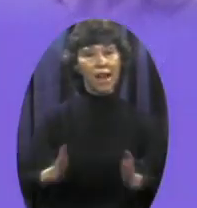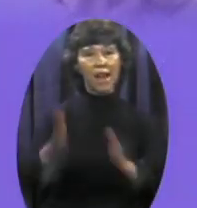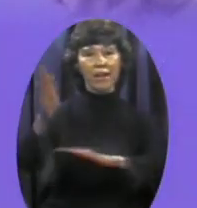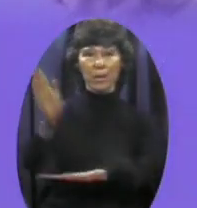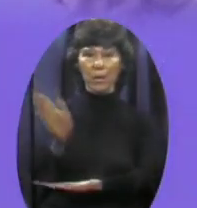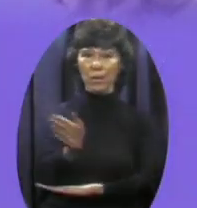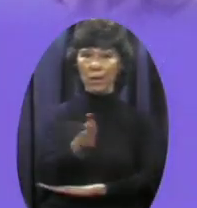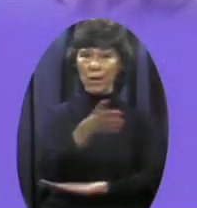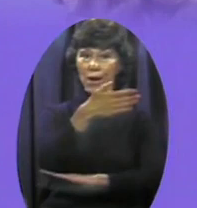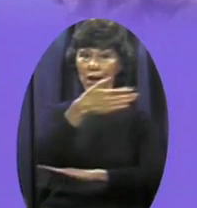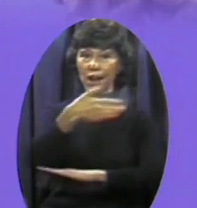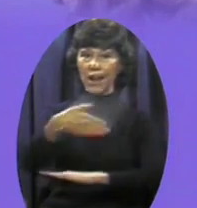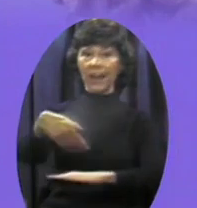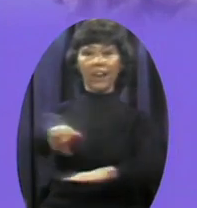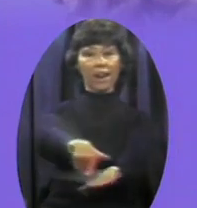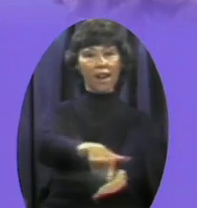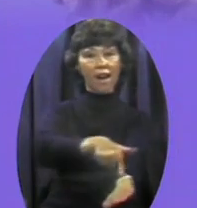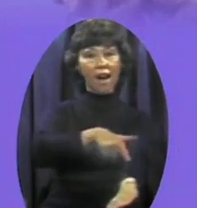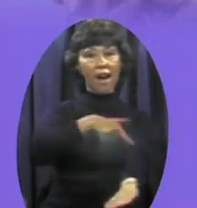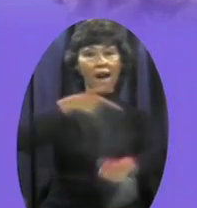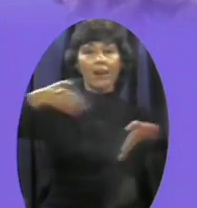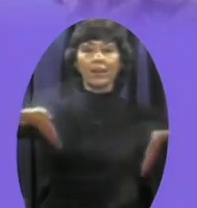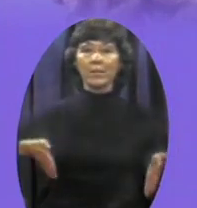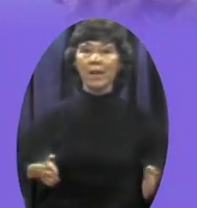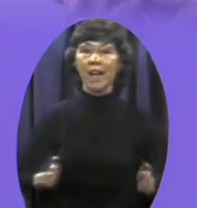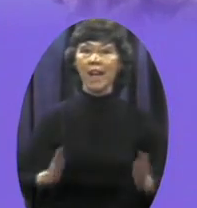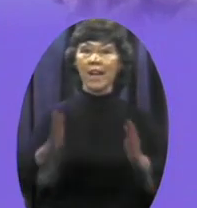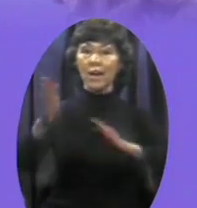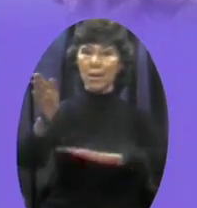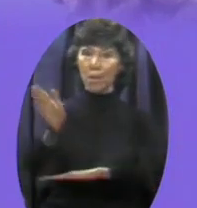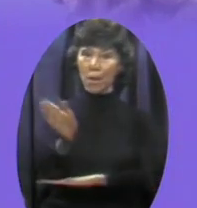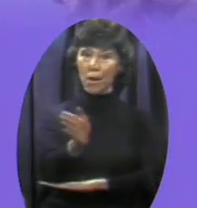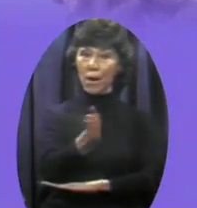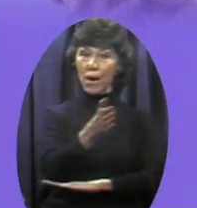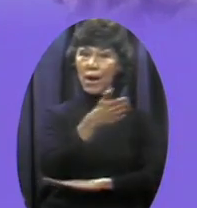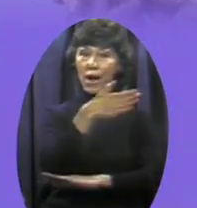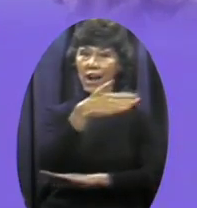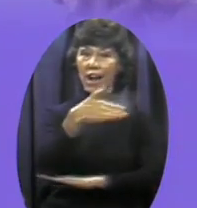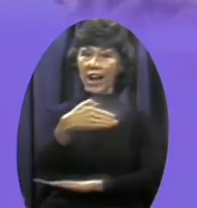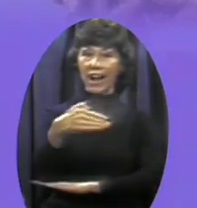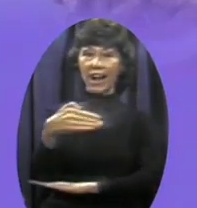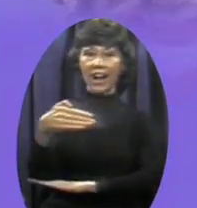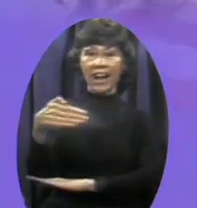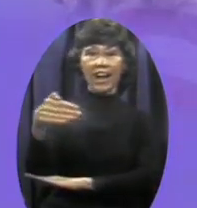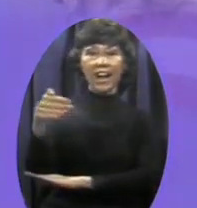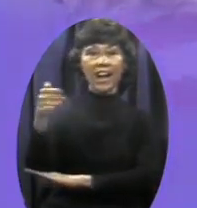way, long-maying way